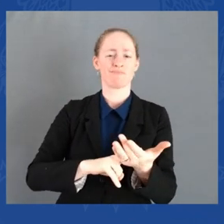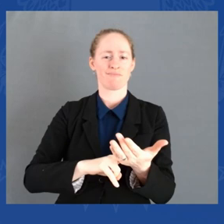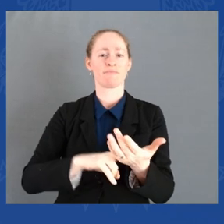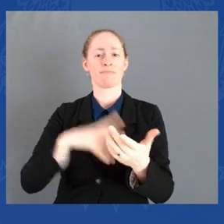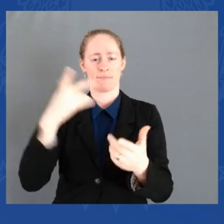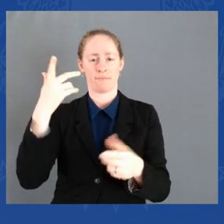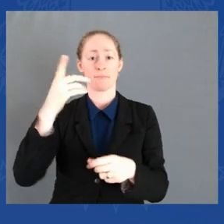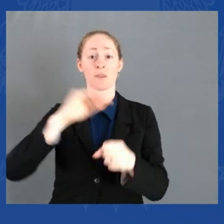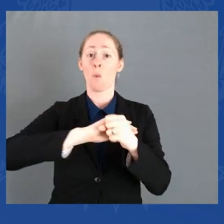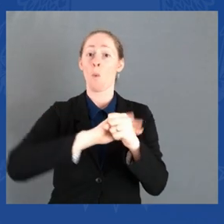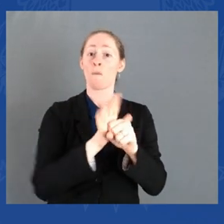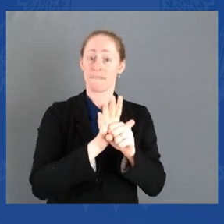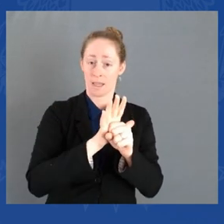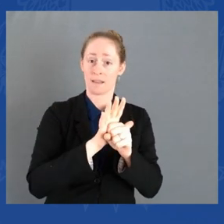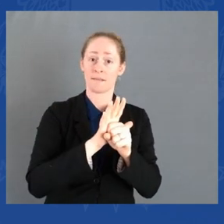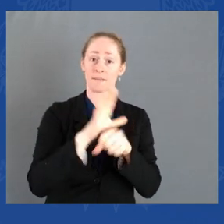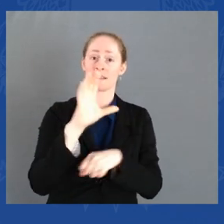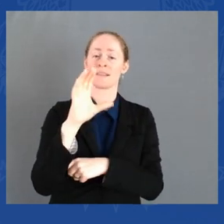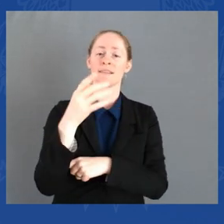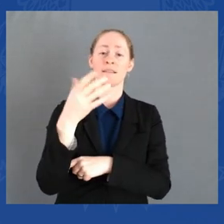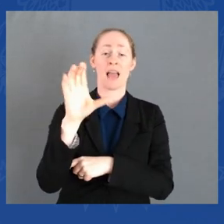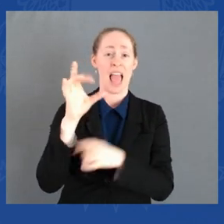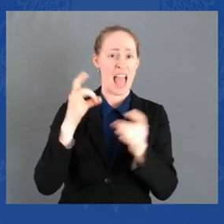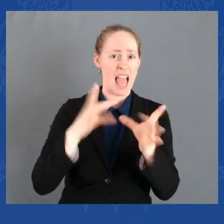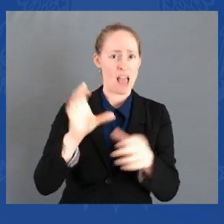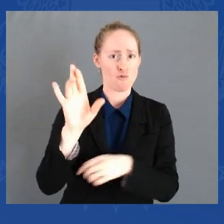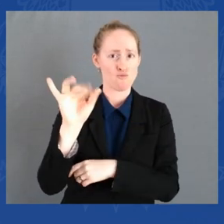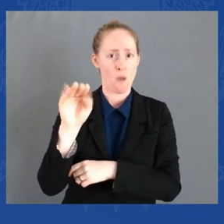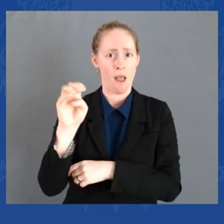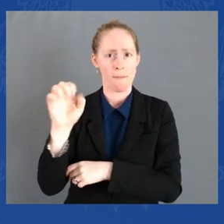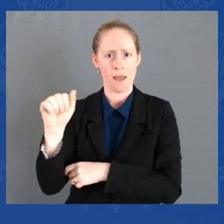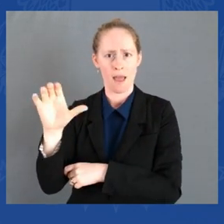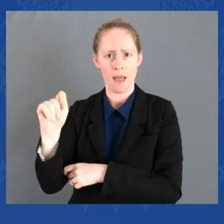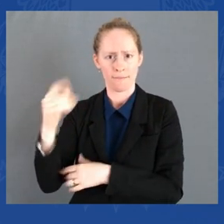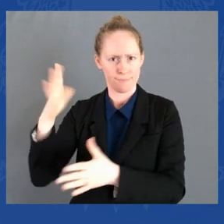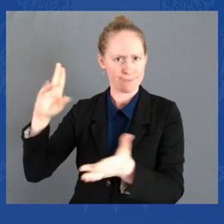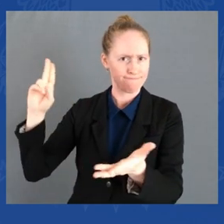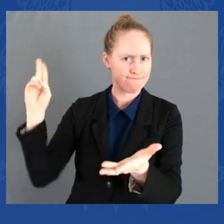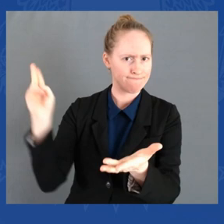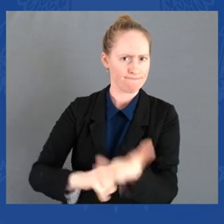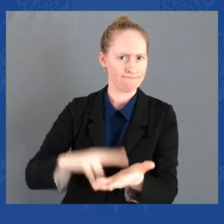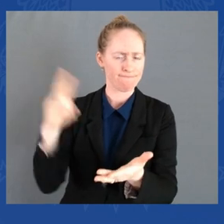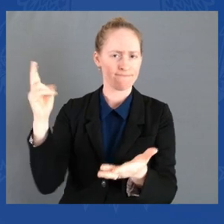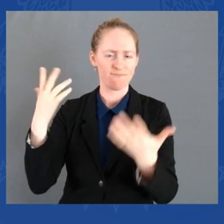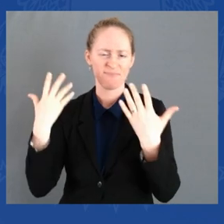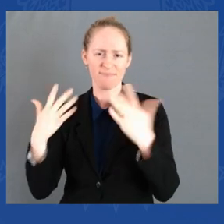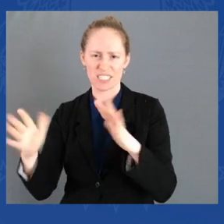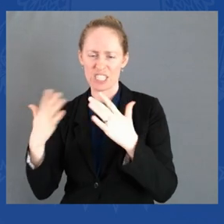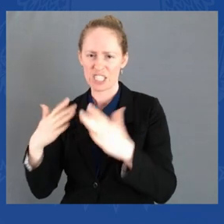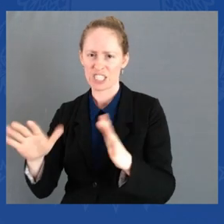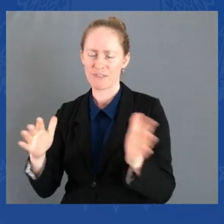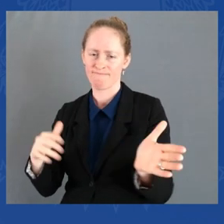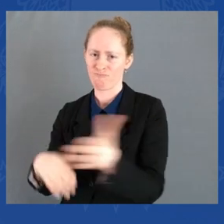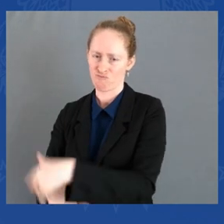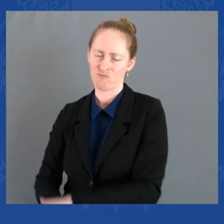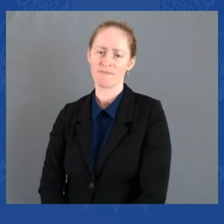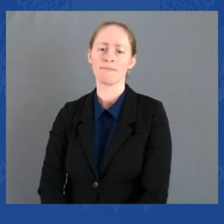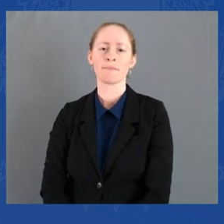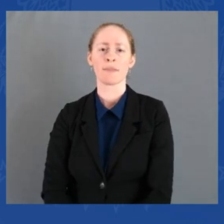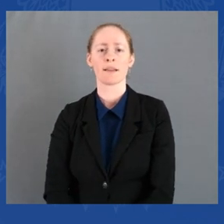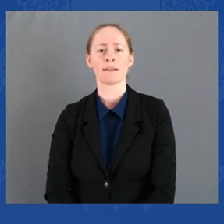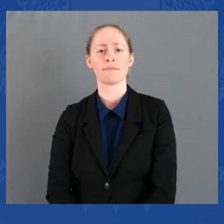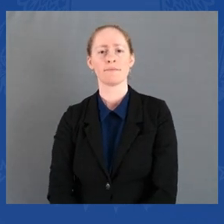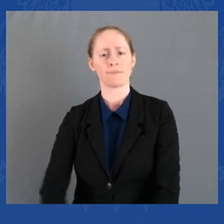with your continued help, our commitment to advance equality across the board in everything from healthcare to education to housing to LGBTQ rights.